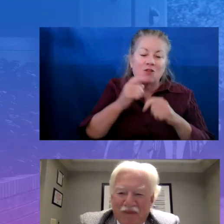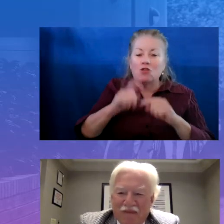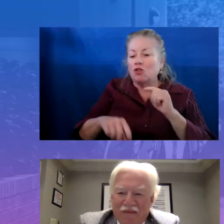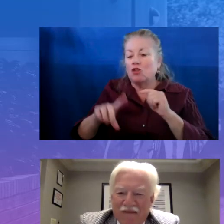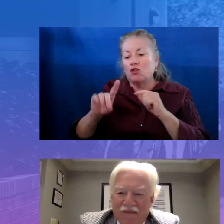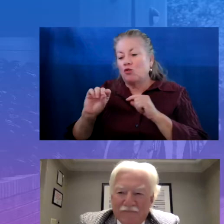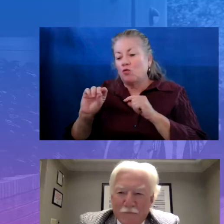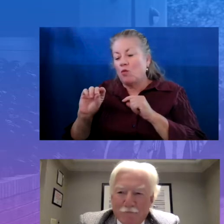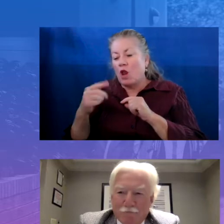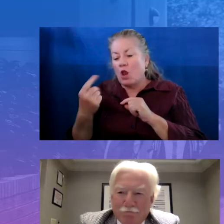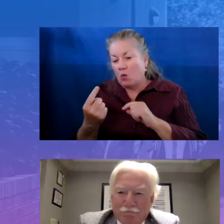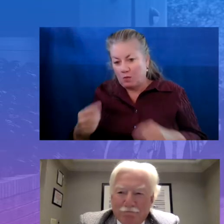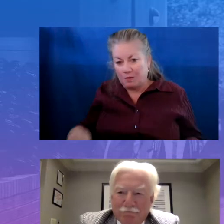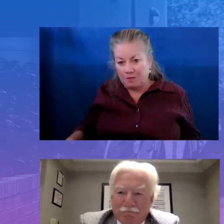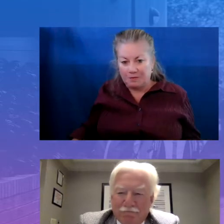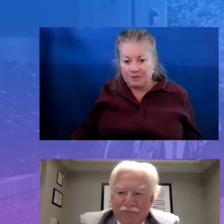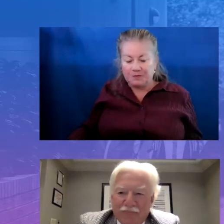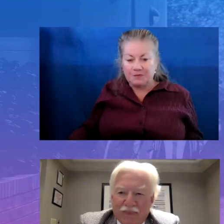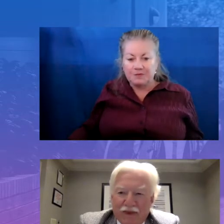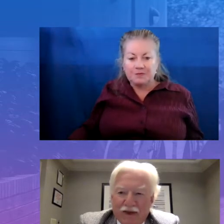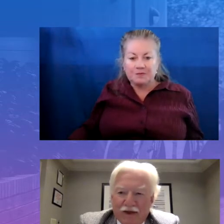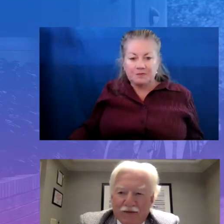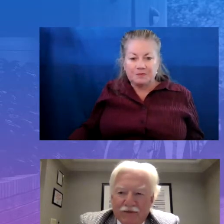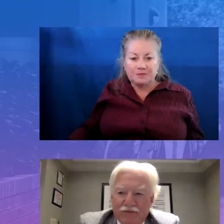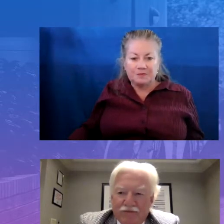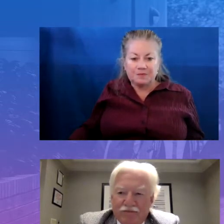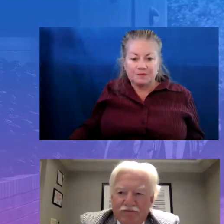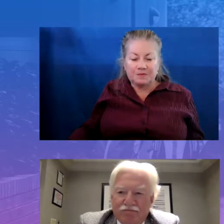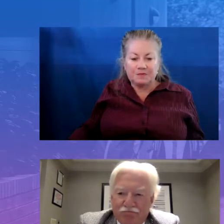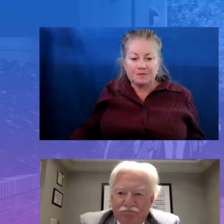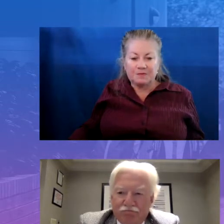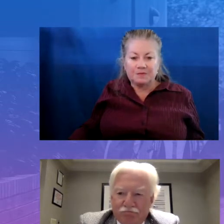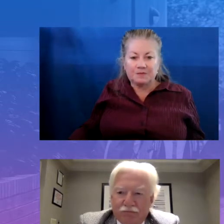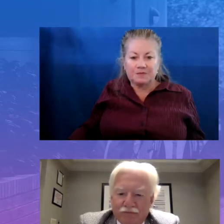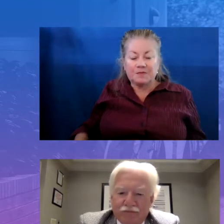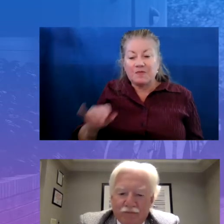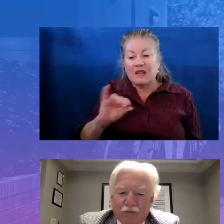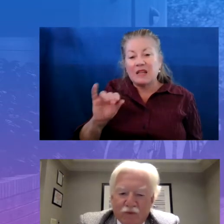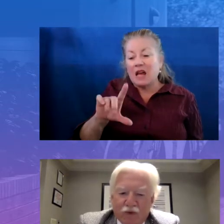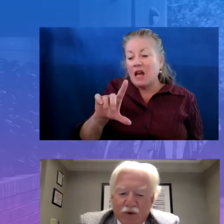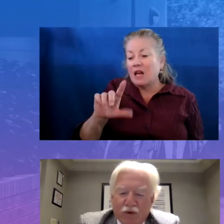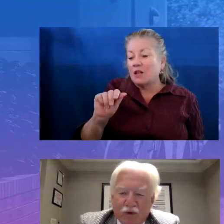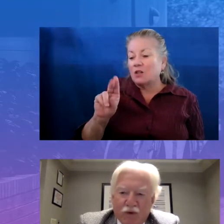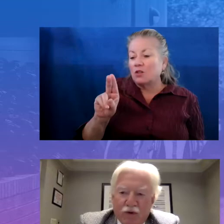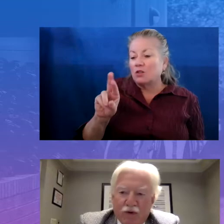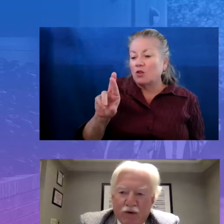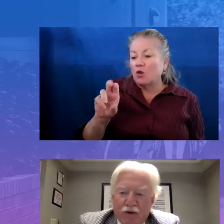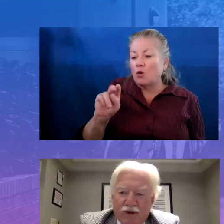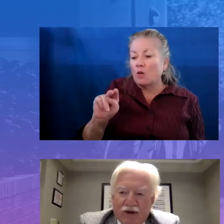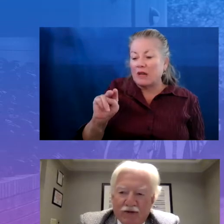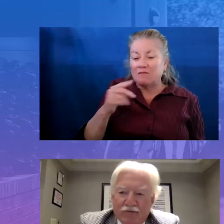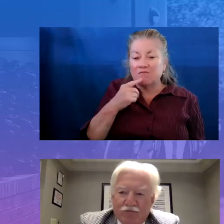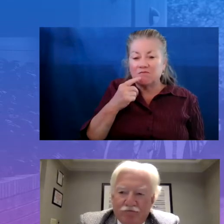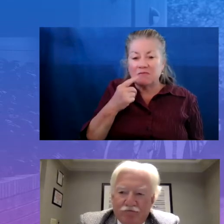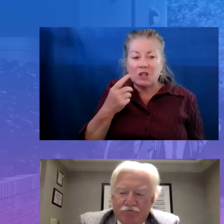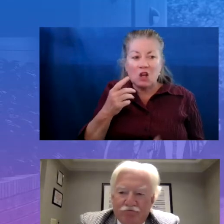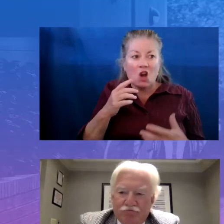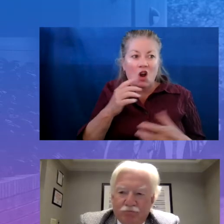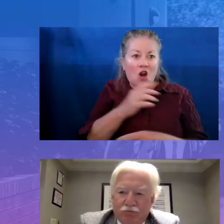I think as Lauren referenced, our power is our partnership. We're able to very